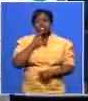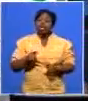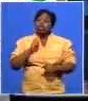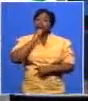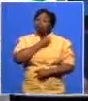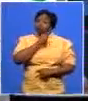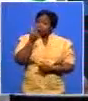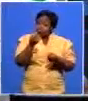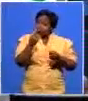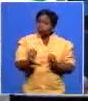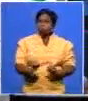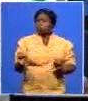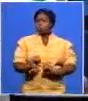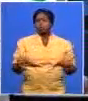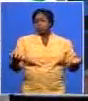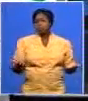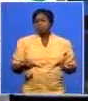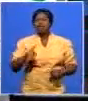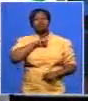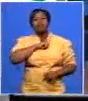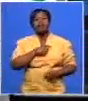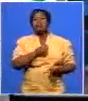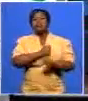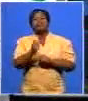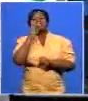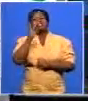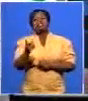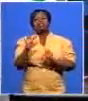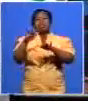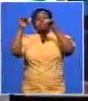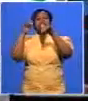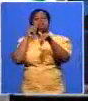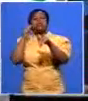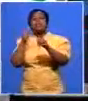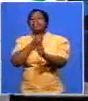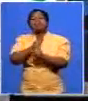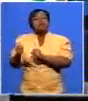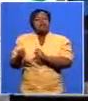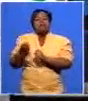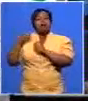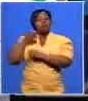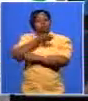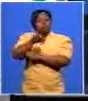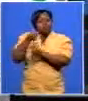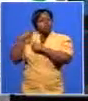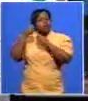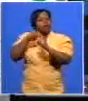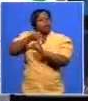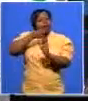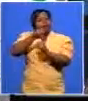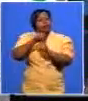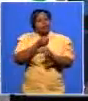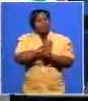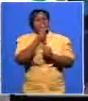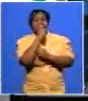all the time you wouldn't see that cabinet in the campaign although they were absent but they are all running